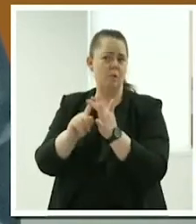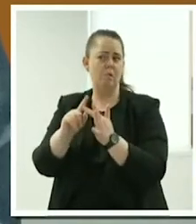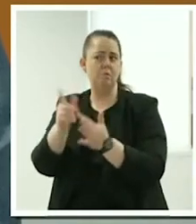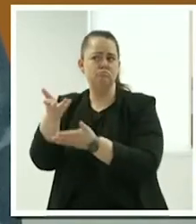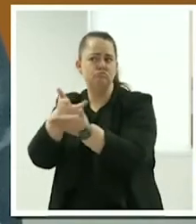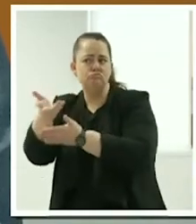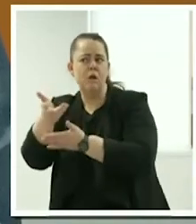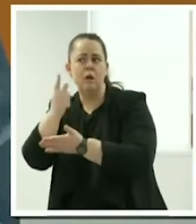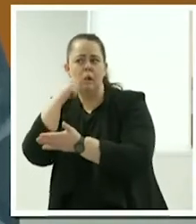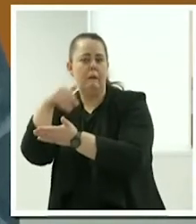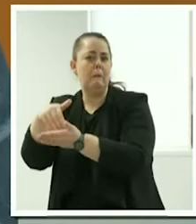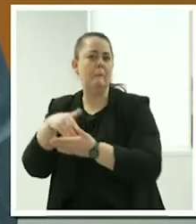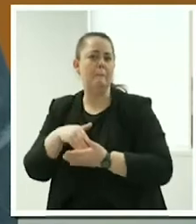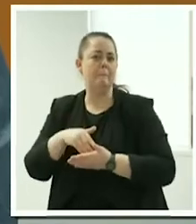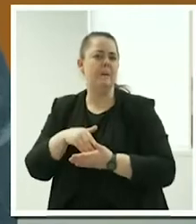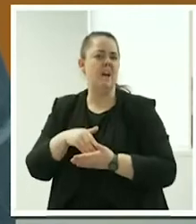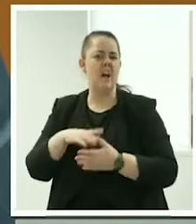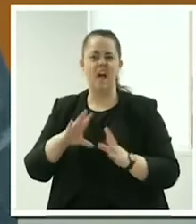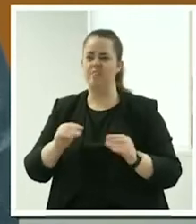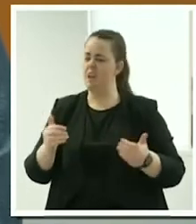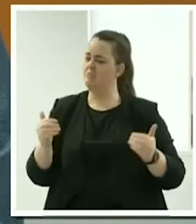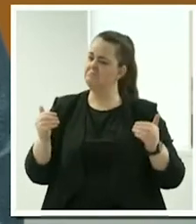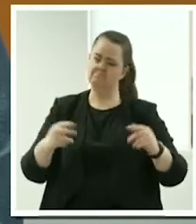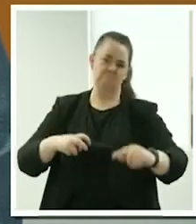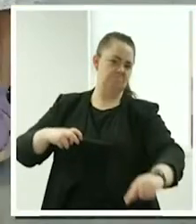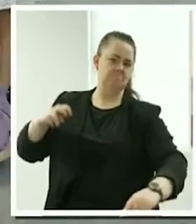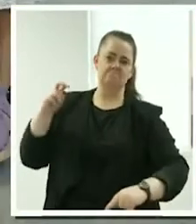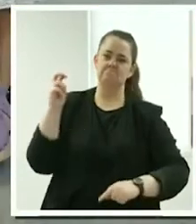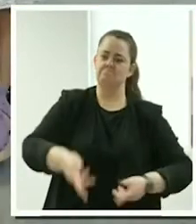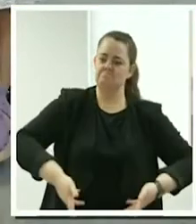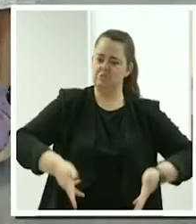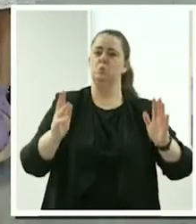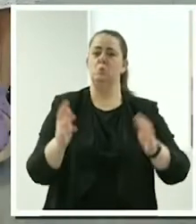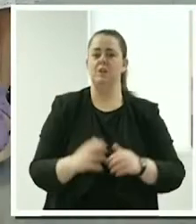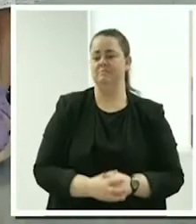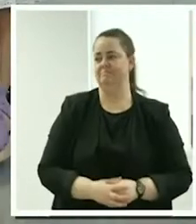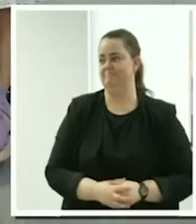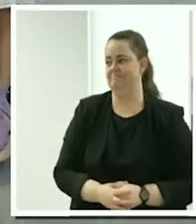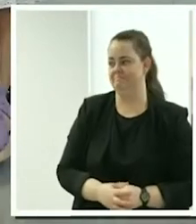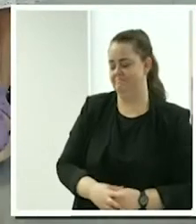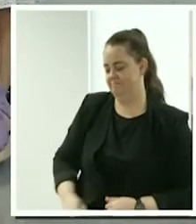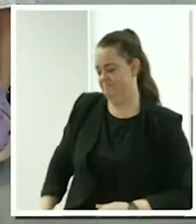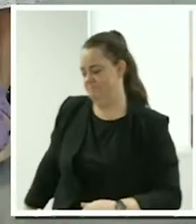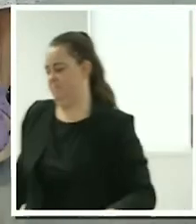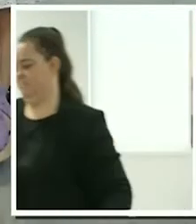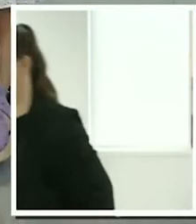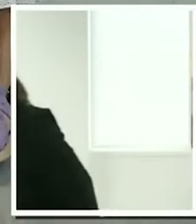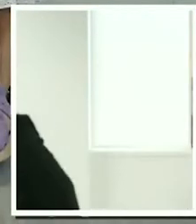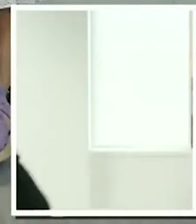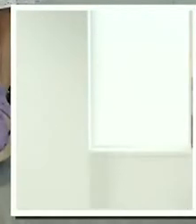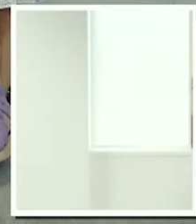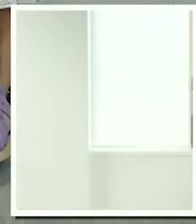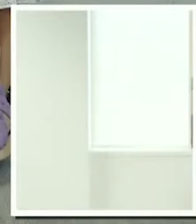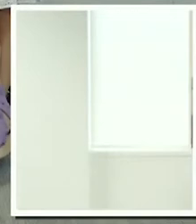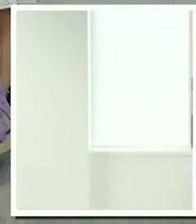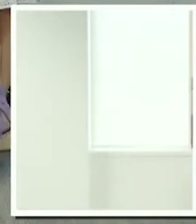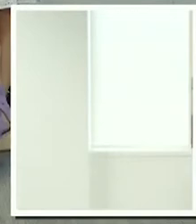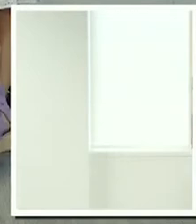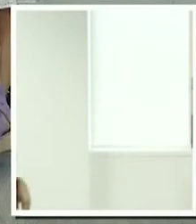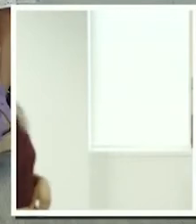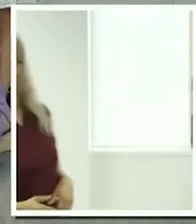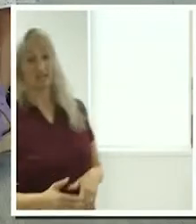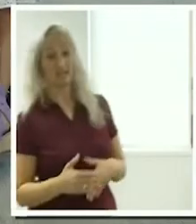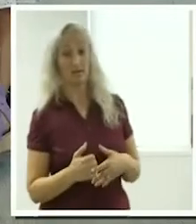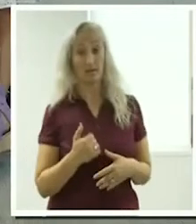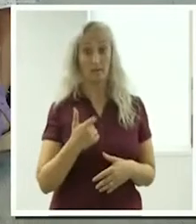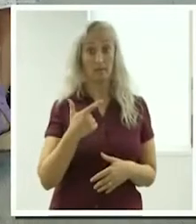them and then just step out and do it. Yeah. Because the number one question we get is how you set your hourly rates. So, Tammy, how did you do that? And I'll ask